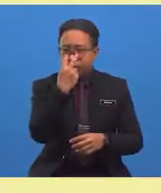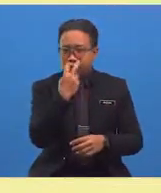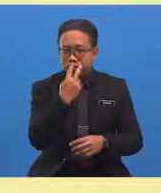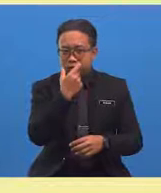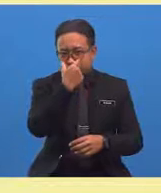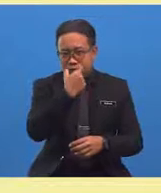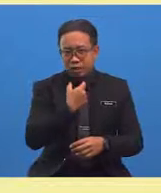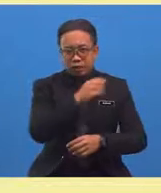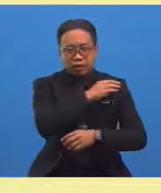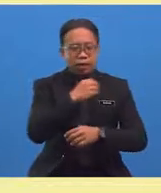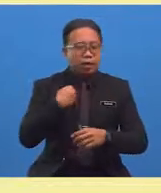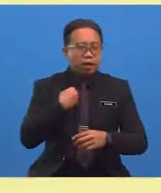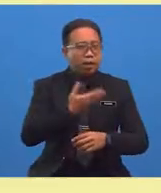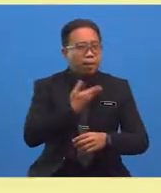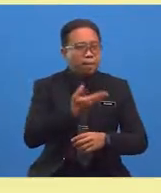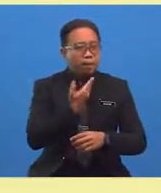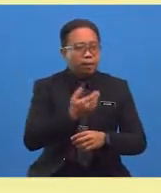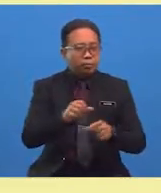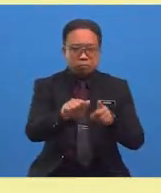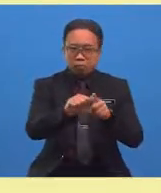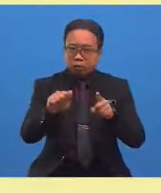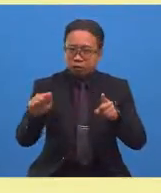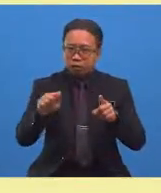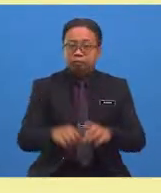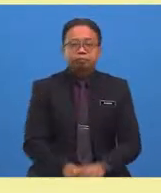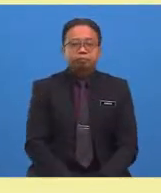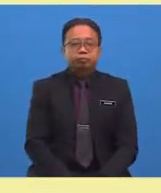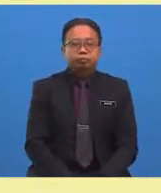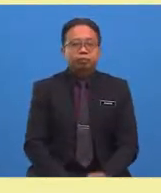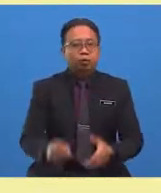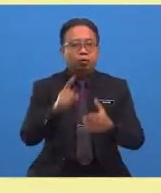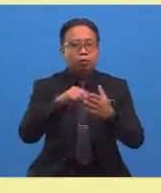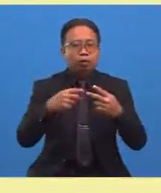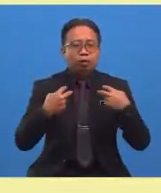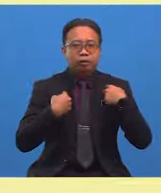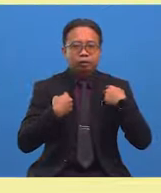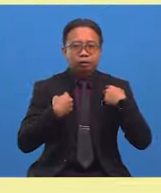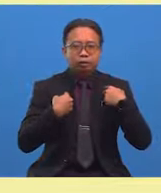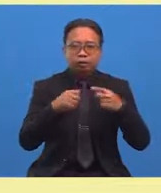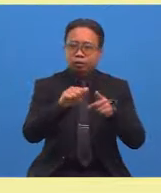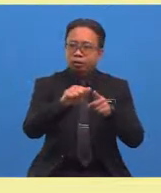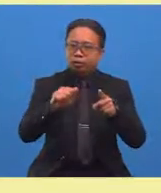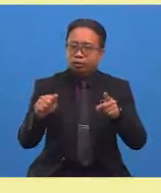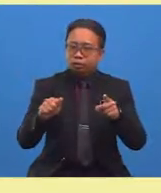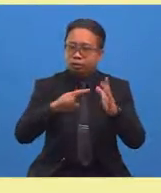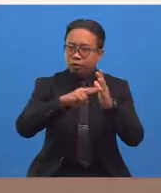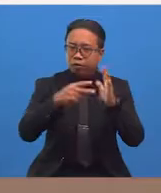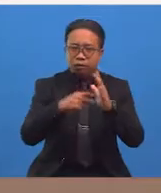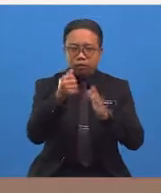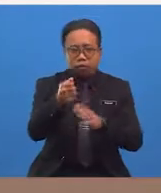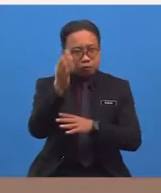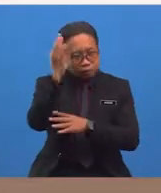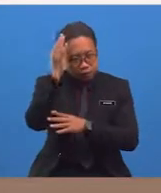as antonyms? Now, what other words have opposite meaning that you can think of?